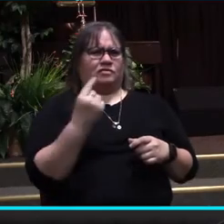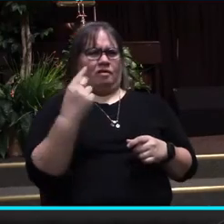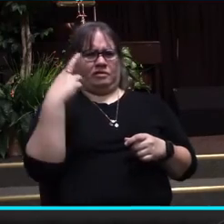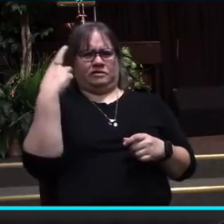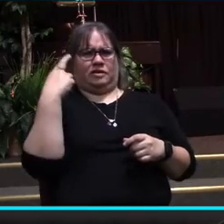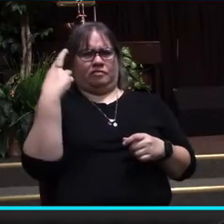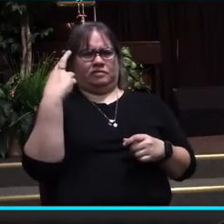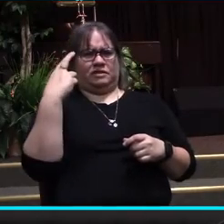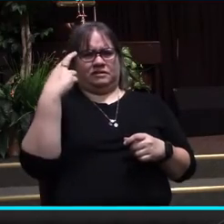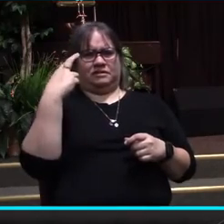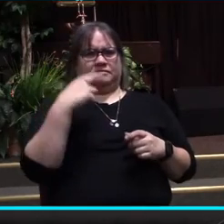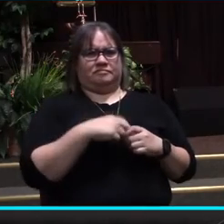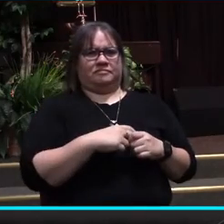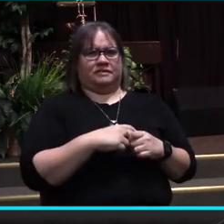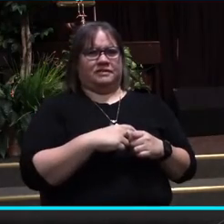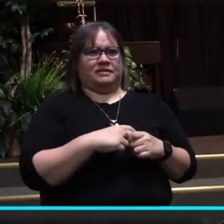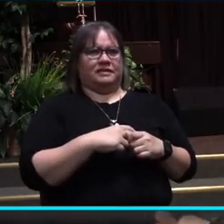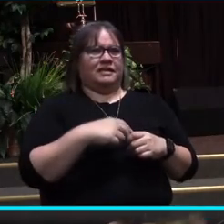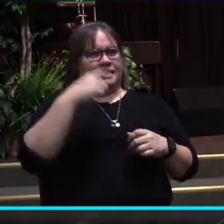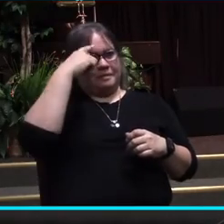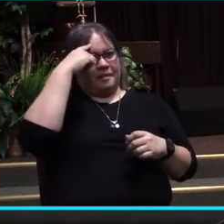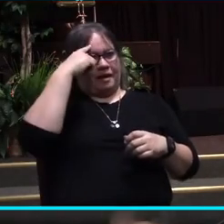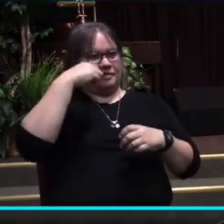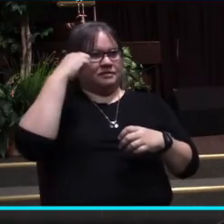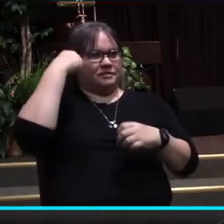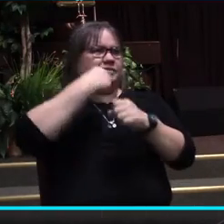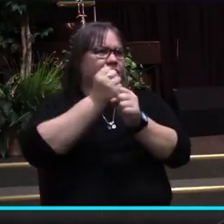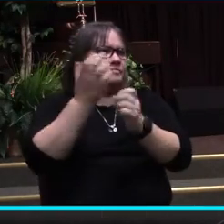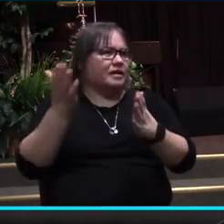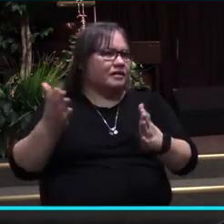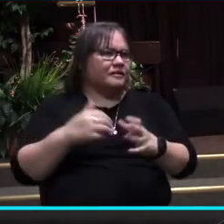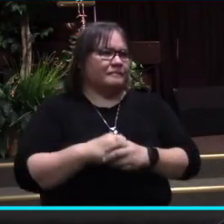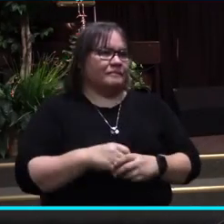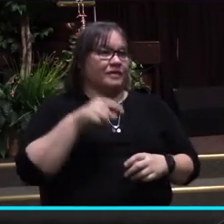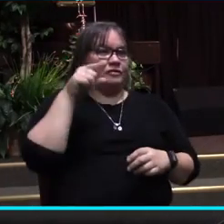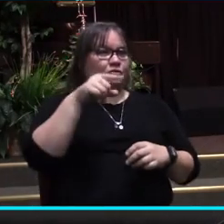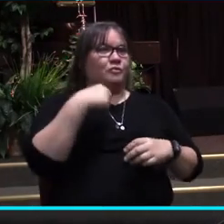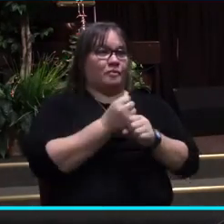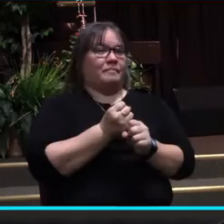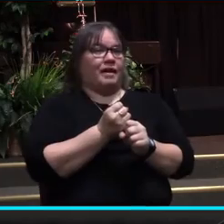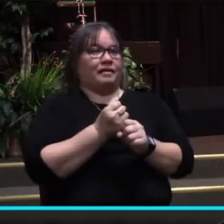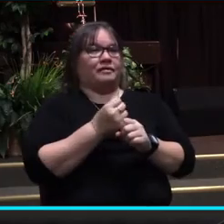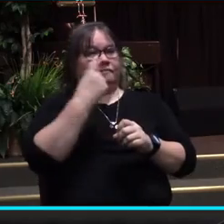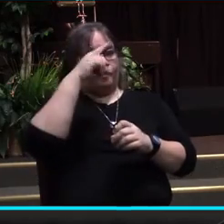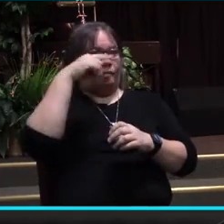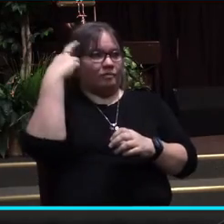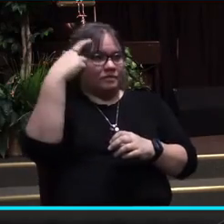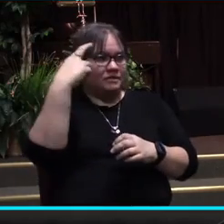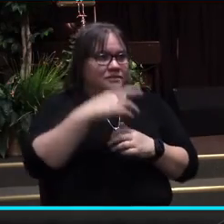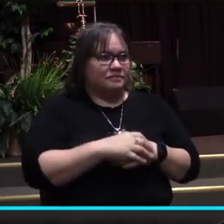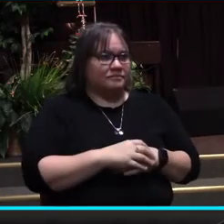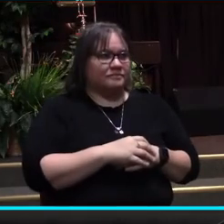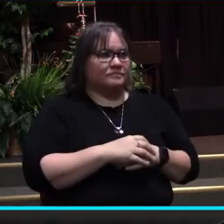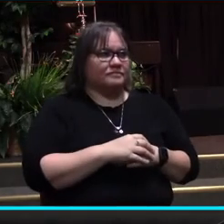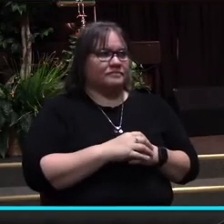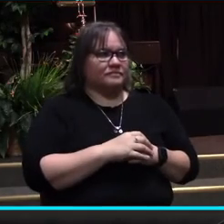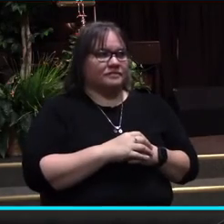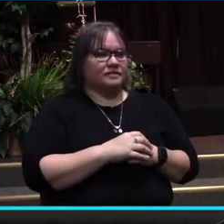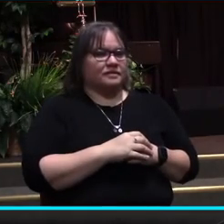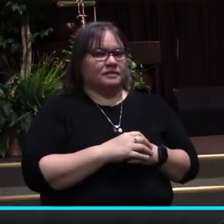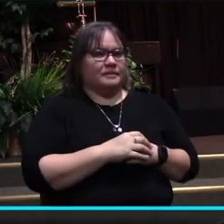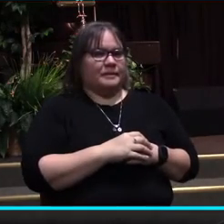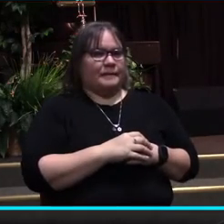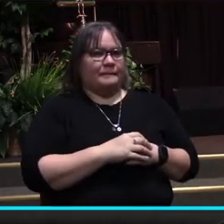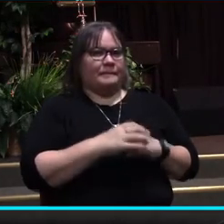in the mind of the Creator. You were made for a purpose. It is only in